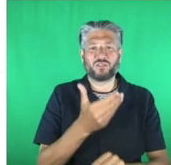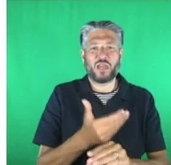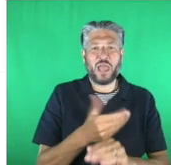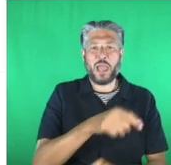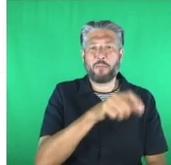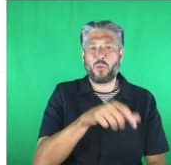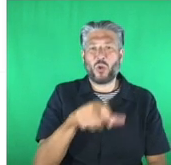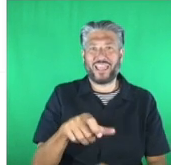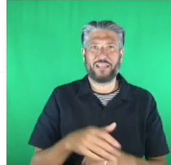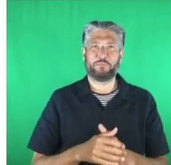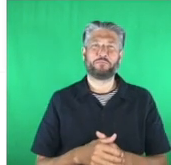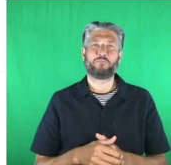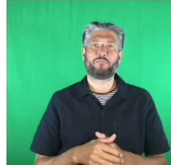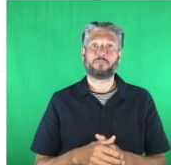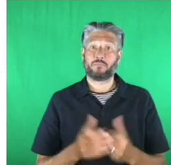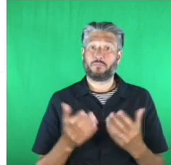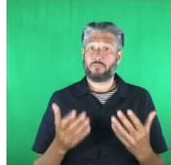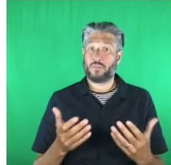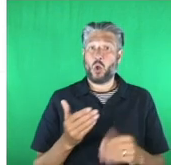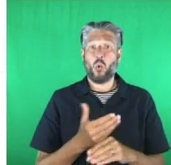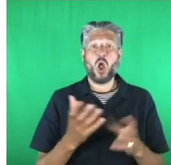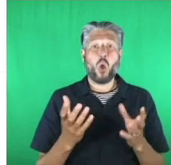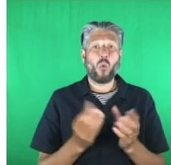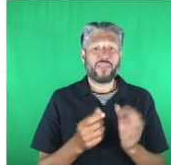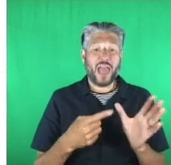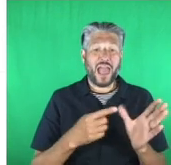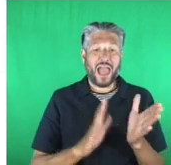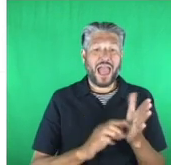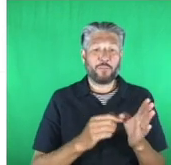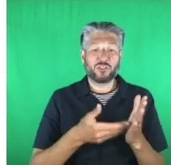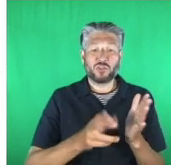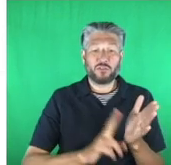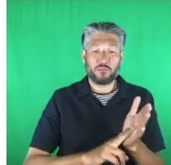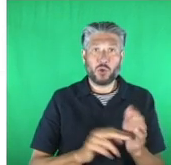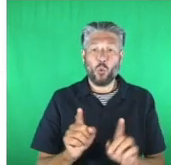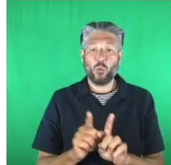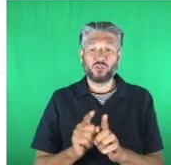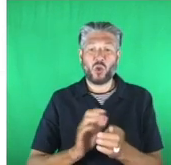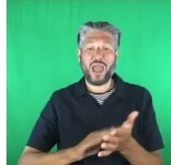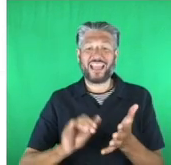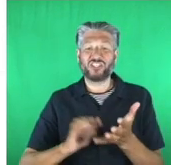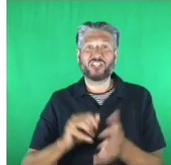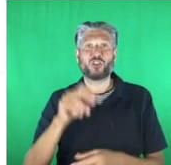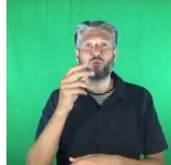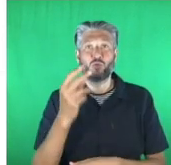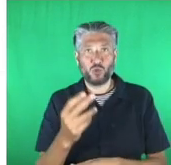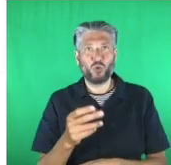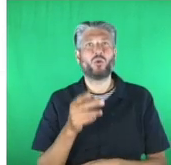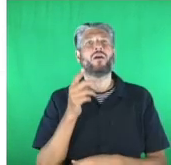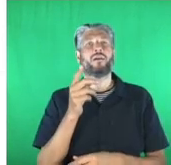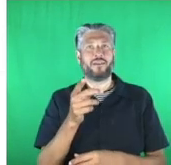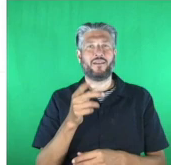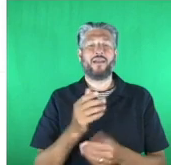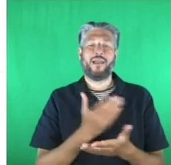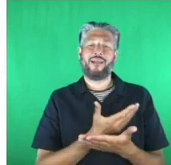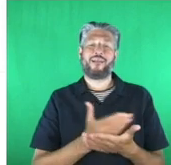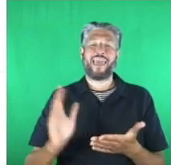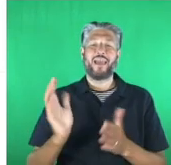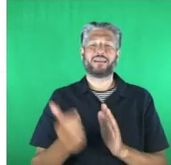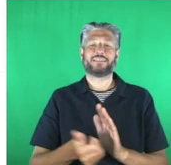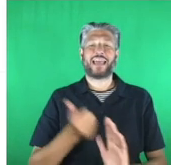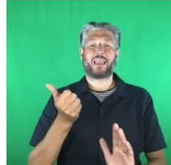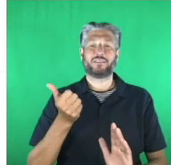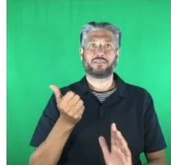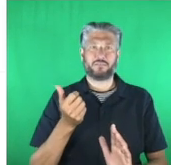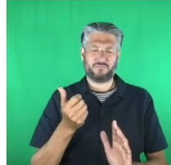organisations such as Amazon and HS2, Clear Talents aims to help businesses be more inclusive by ensuring